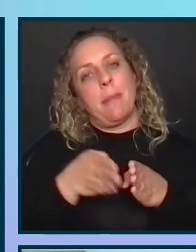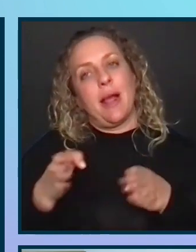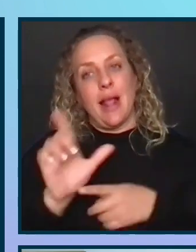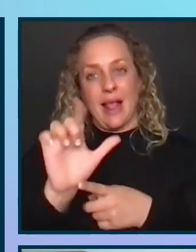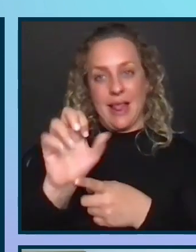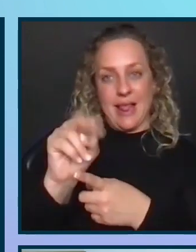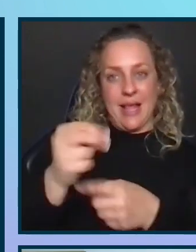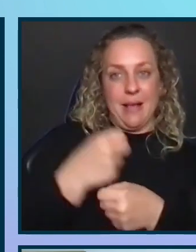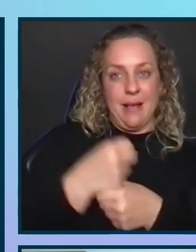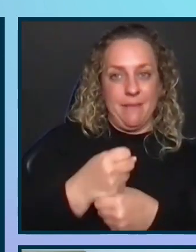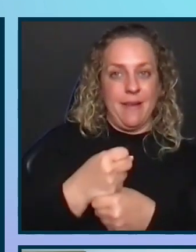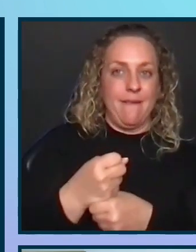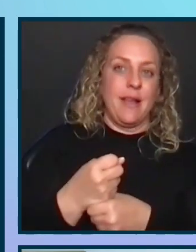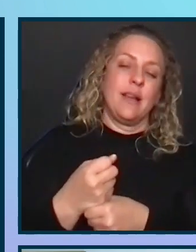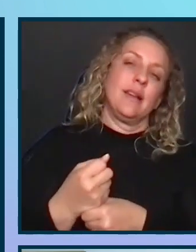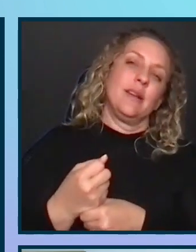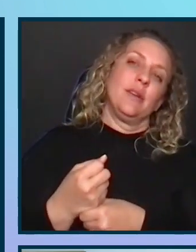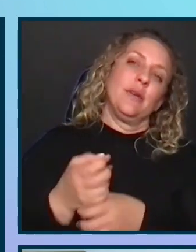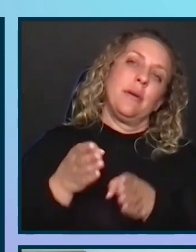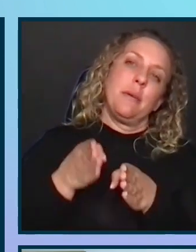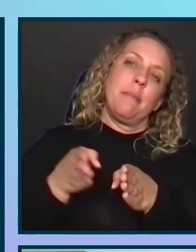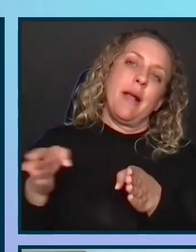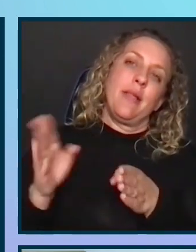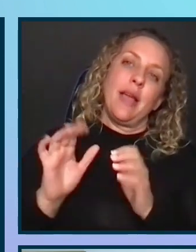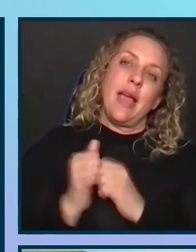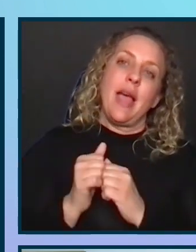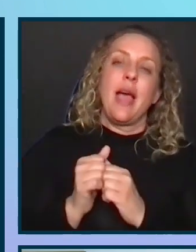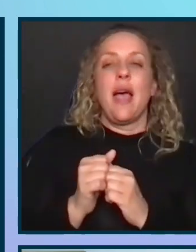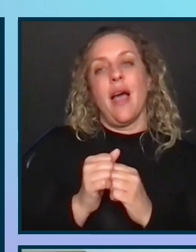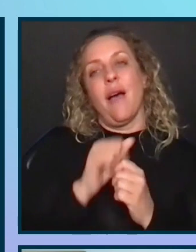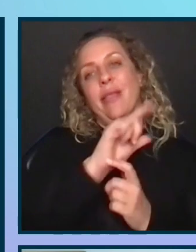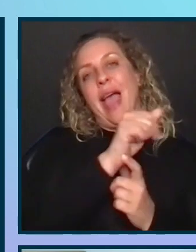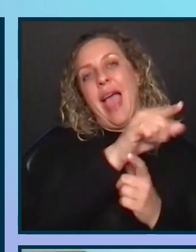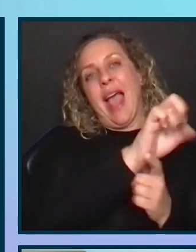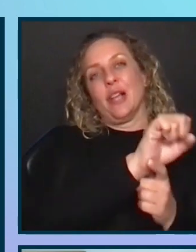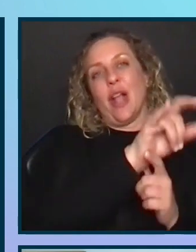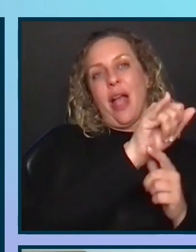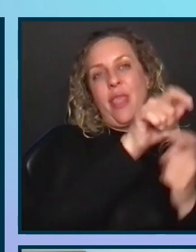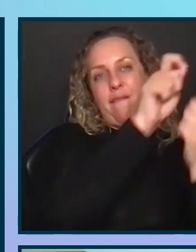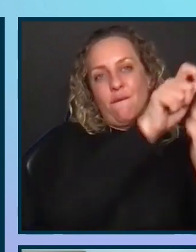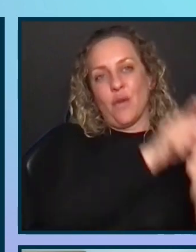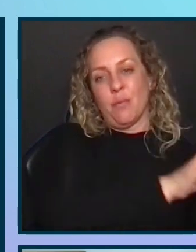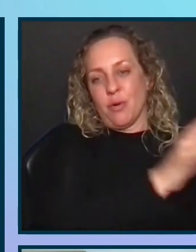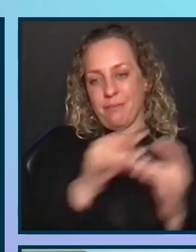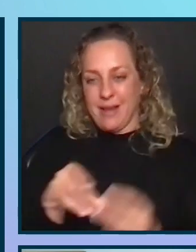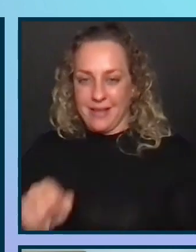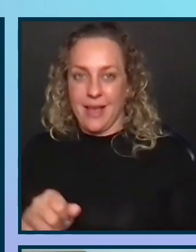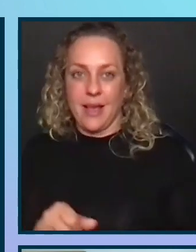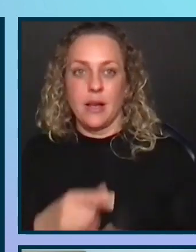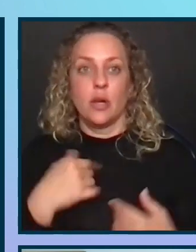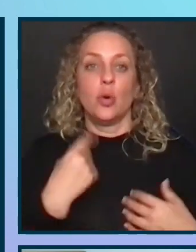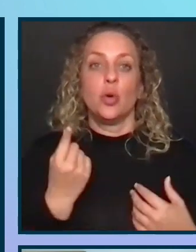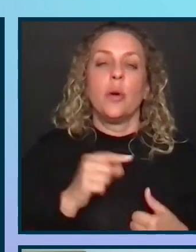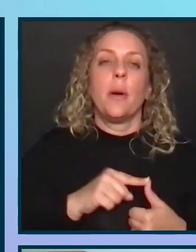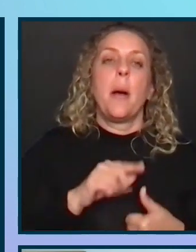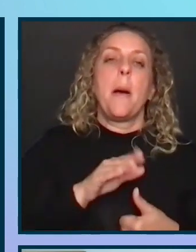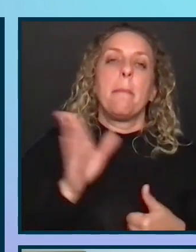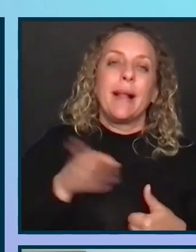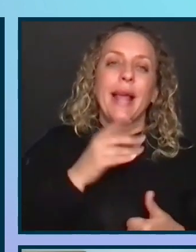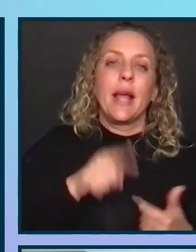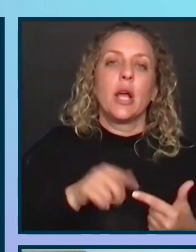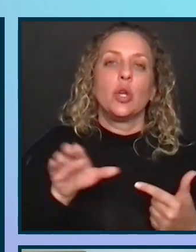manufacturing method is also what many agile frameworks are based on. So we have Plan, Do, Check,